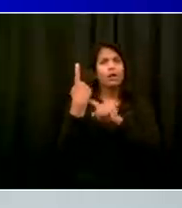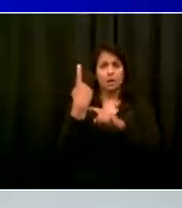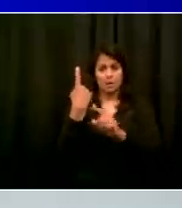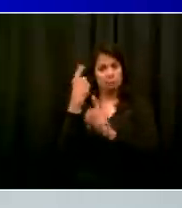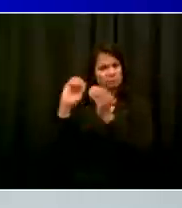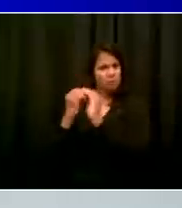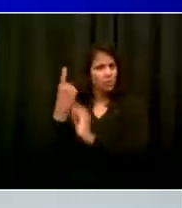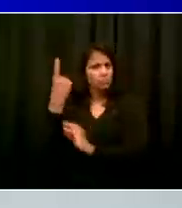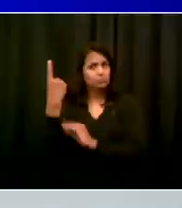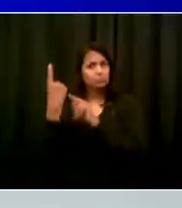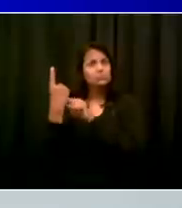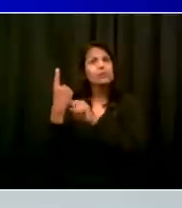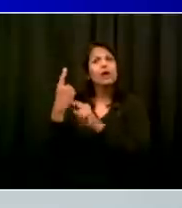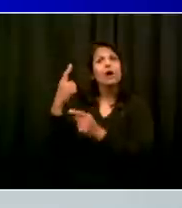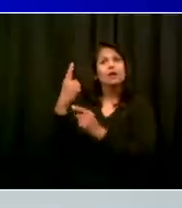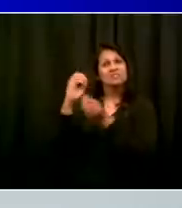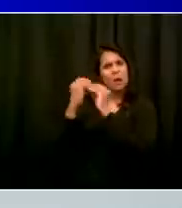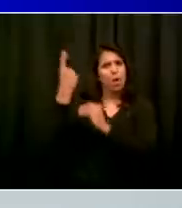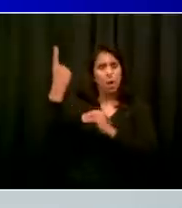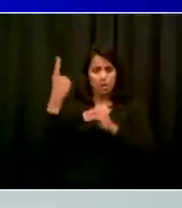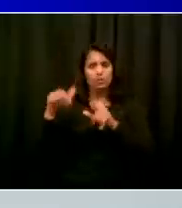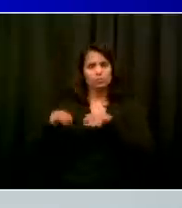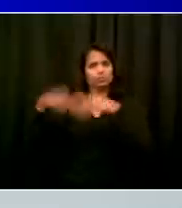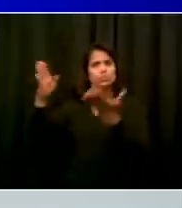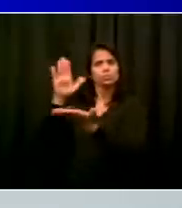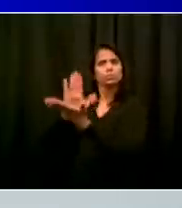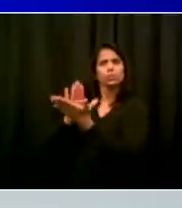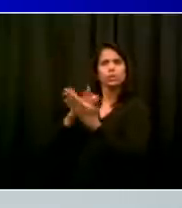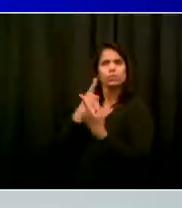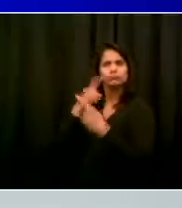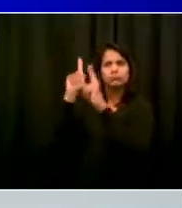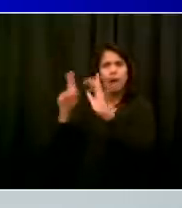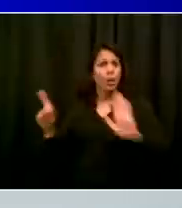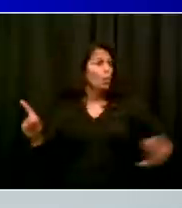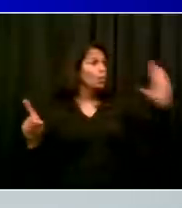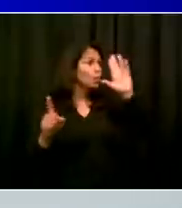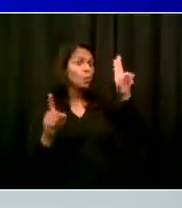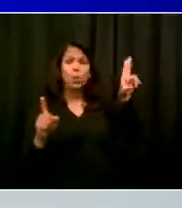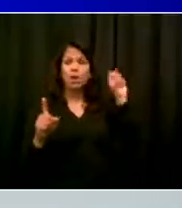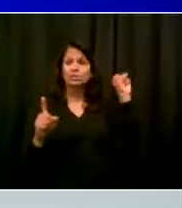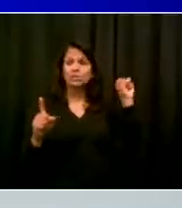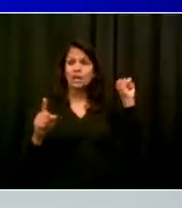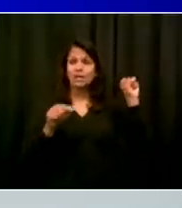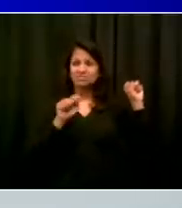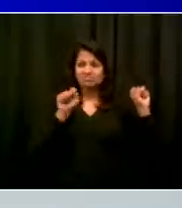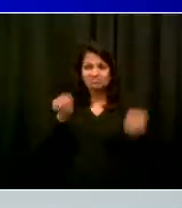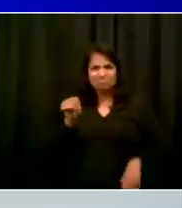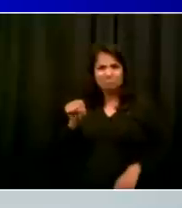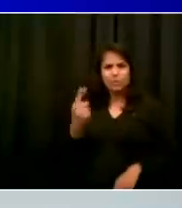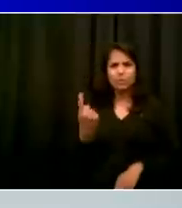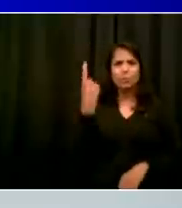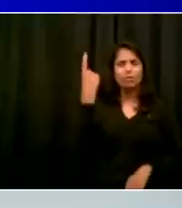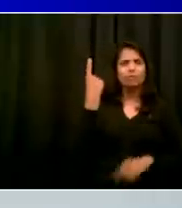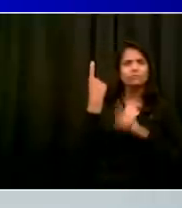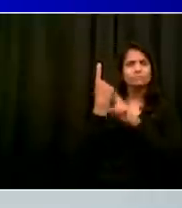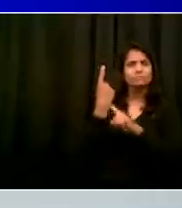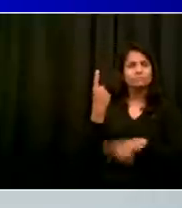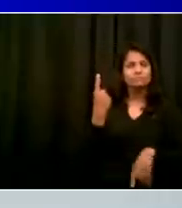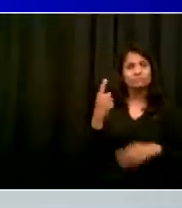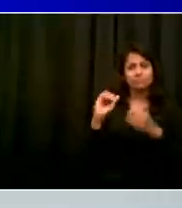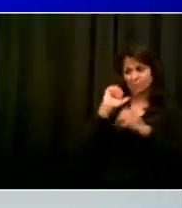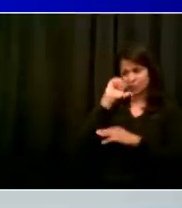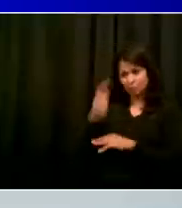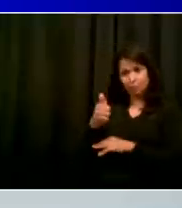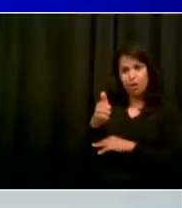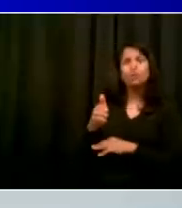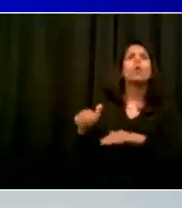But tomorrow, we go much farther. Middle schools and high schools open. At which point, tomorrow morning, there will be 1,600